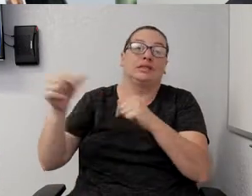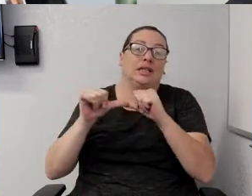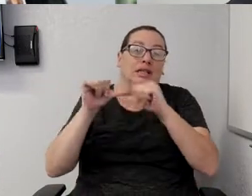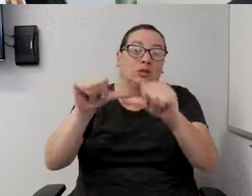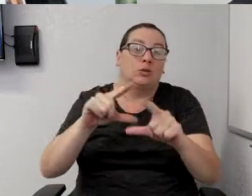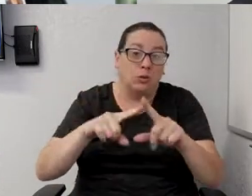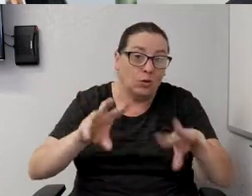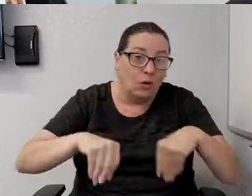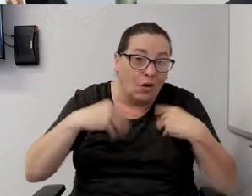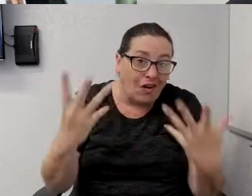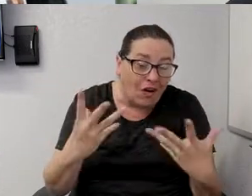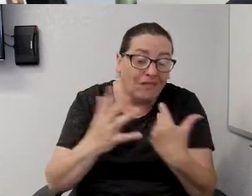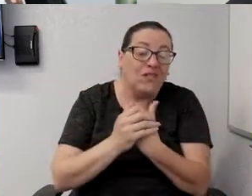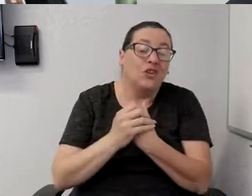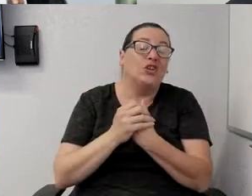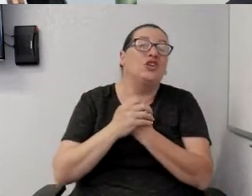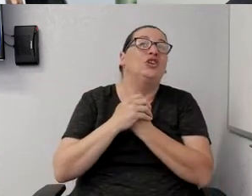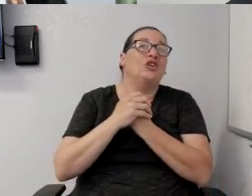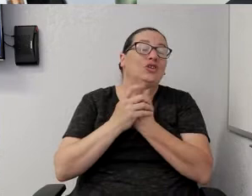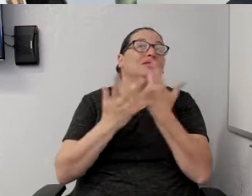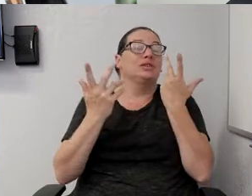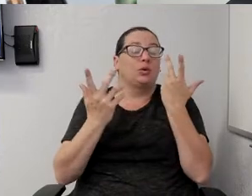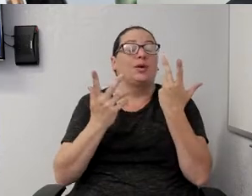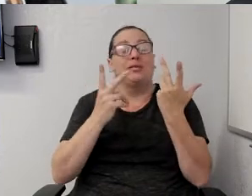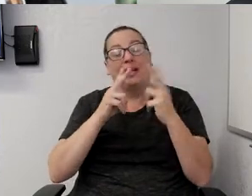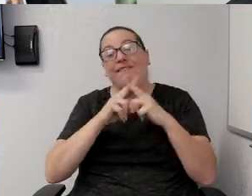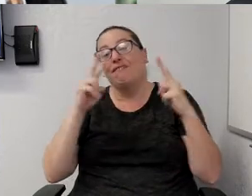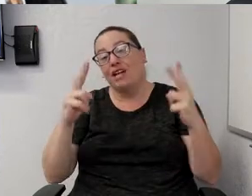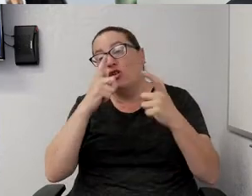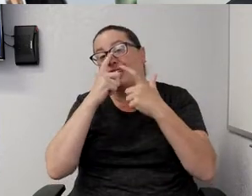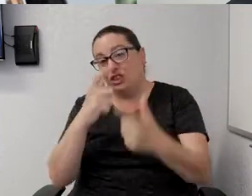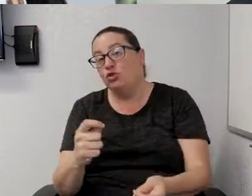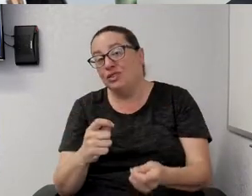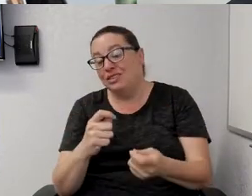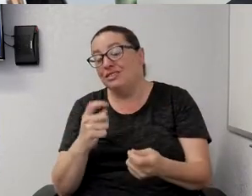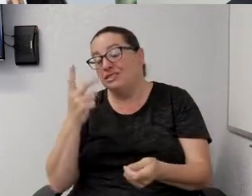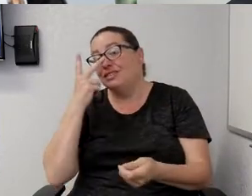it's going to be very interesting to see what the future holds.